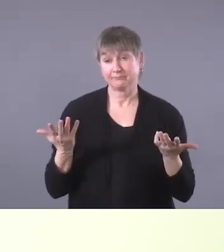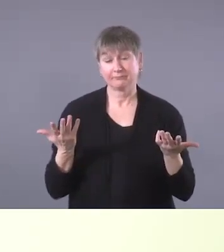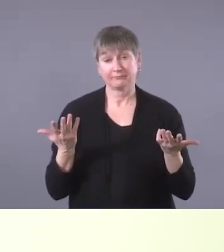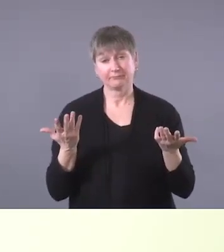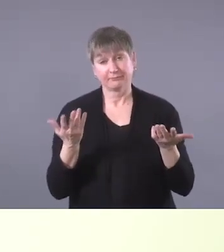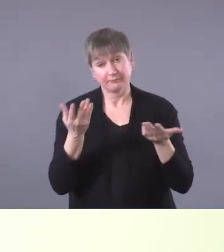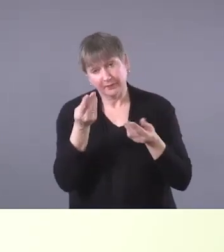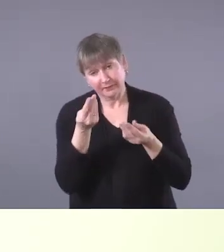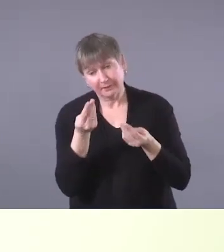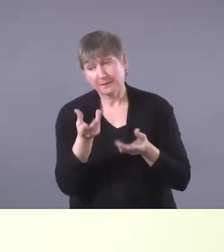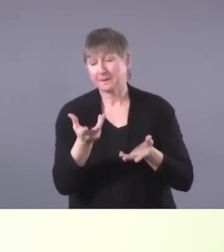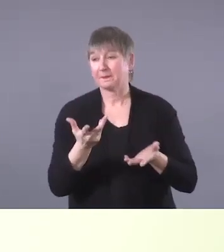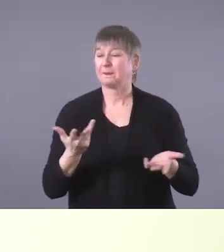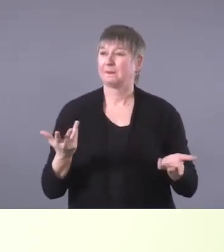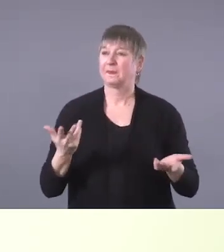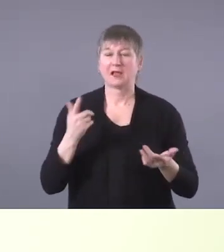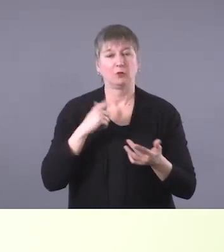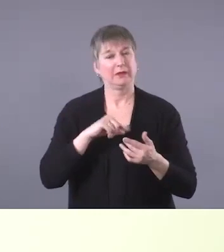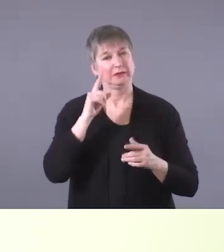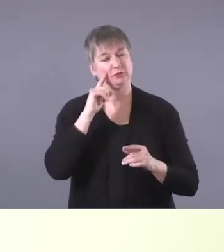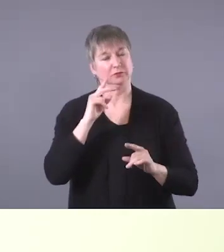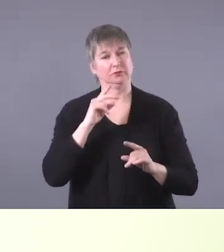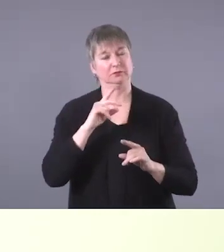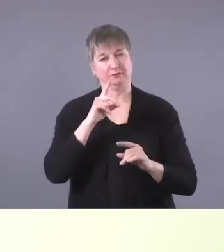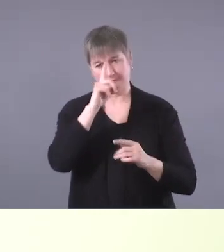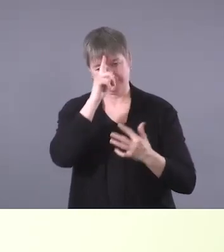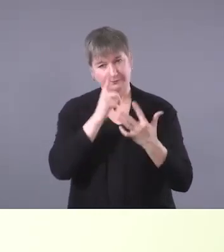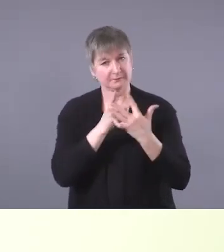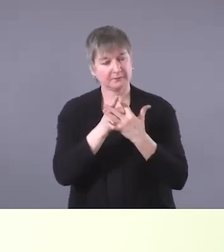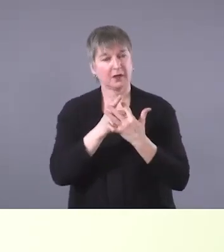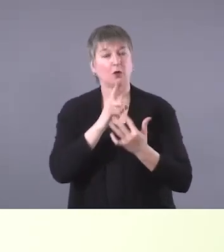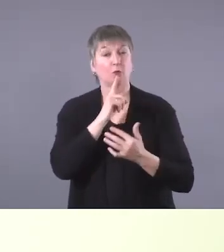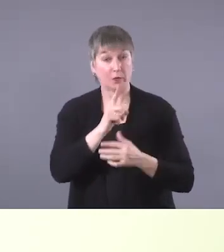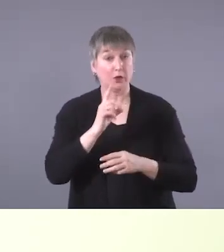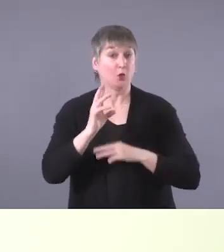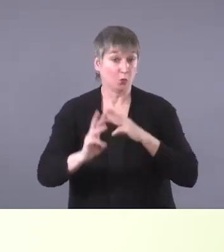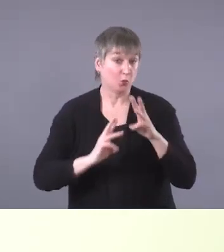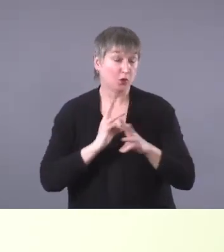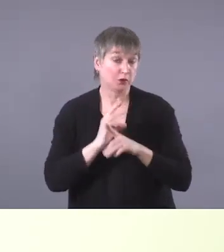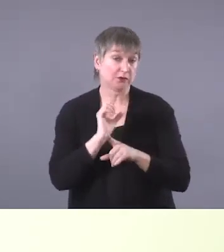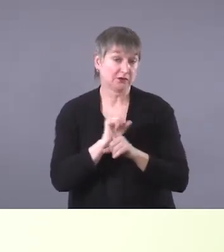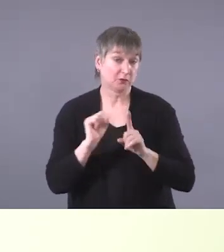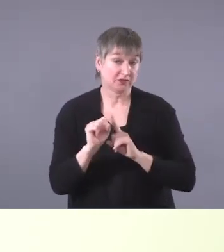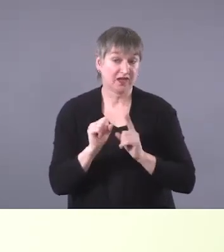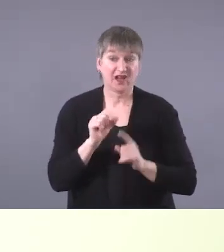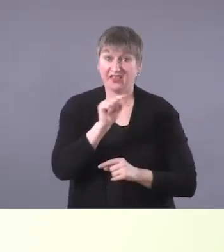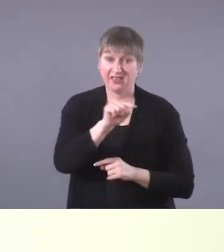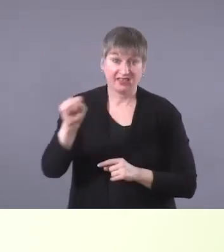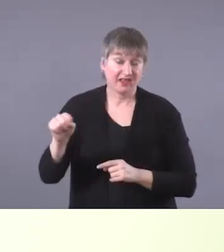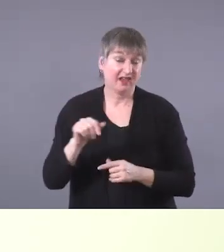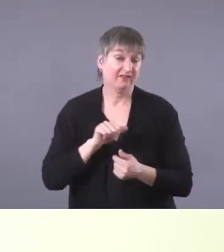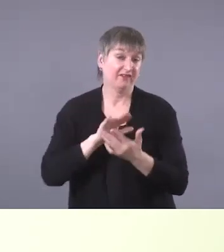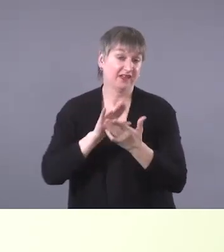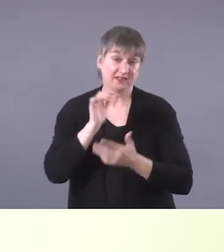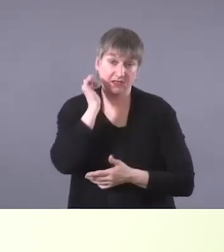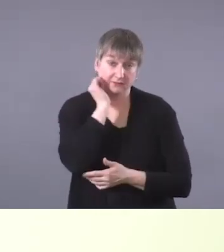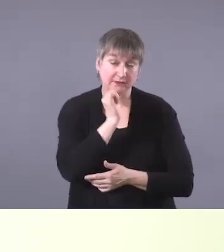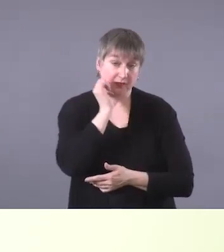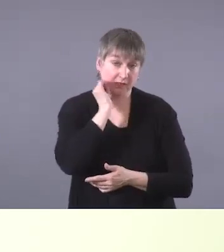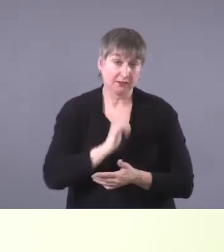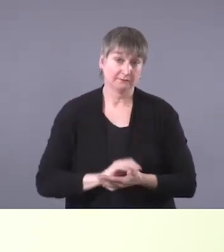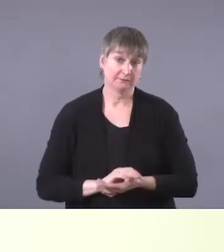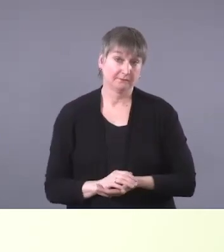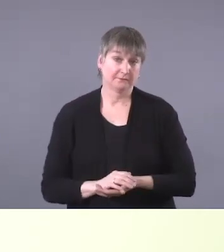um, uh, a real world perspective our families face on a, on a daily basis. And, um,